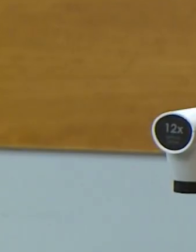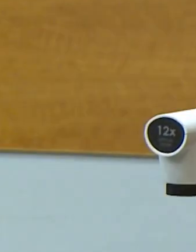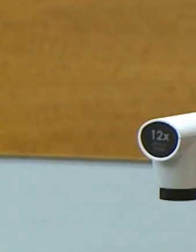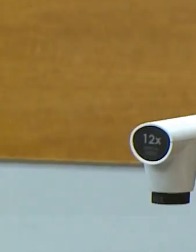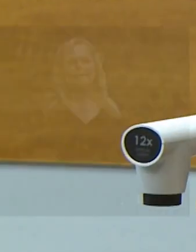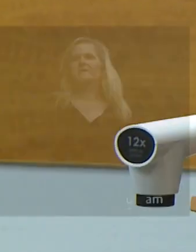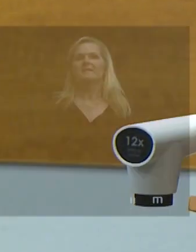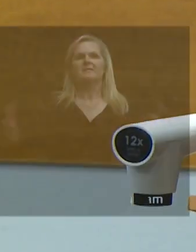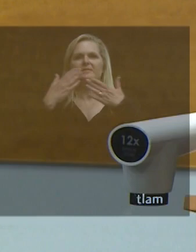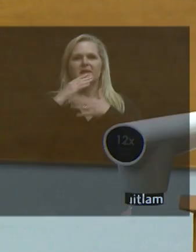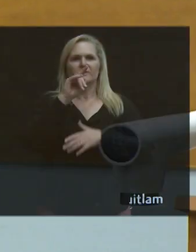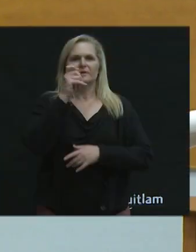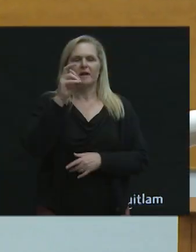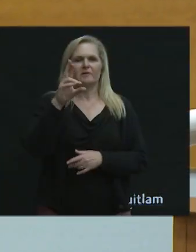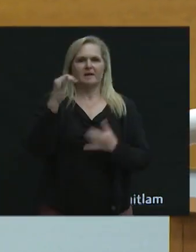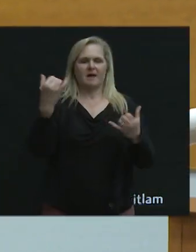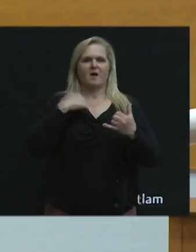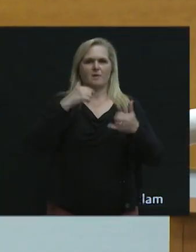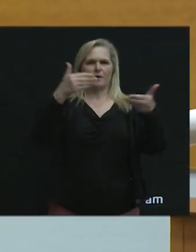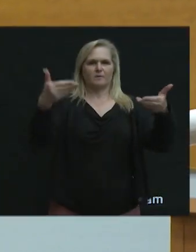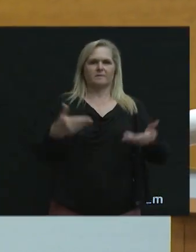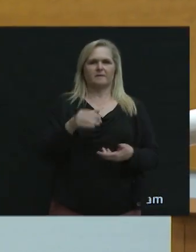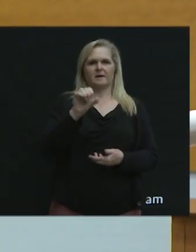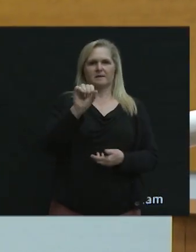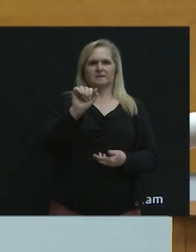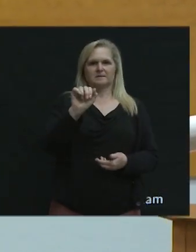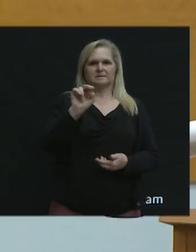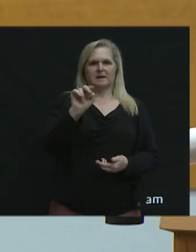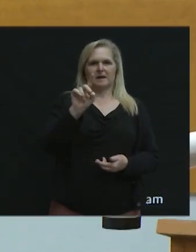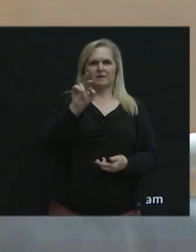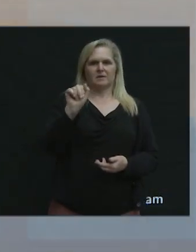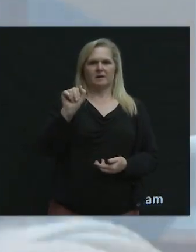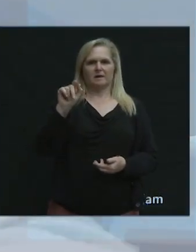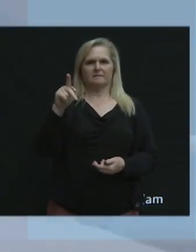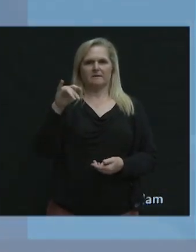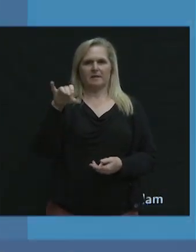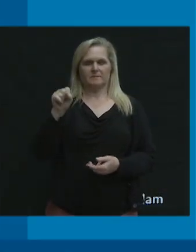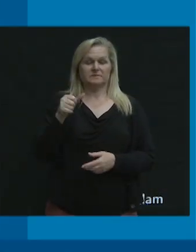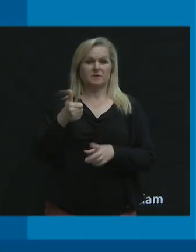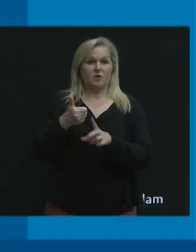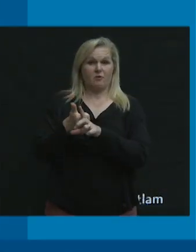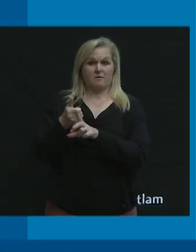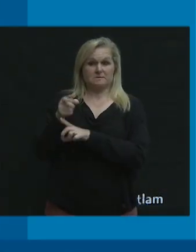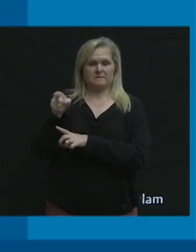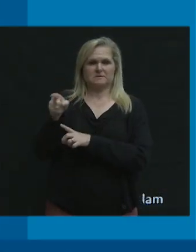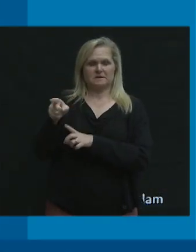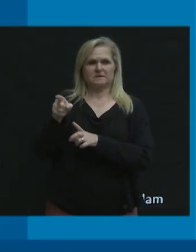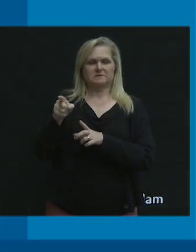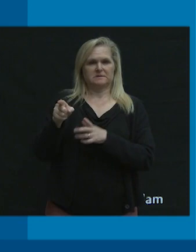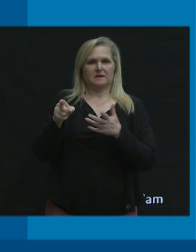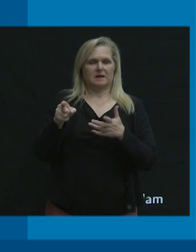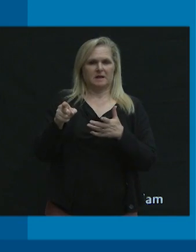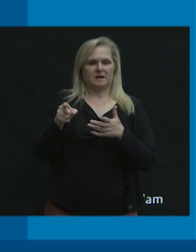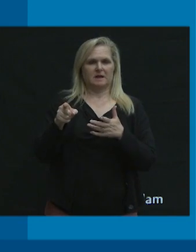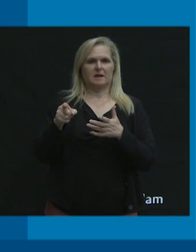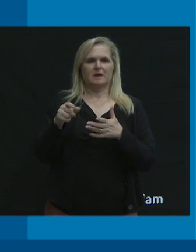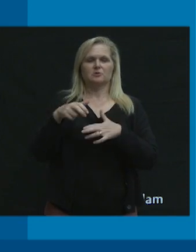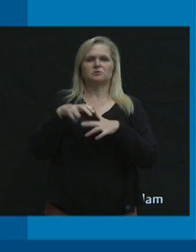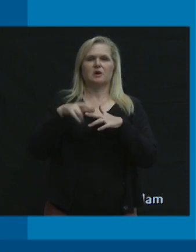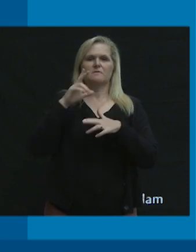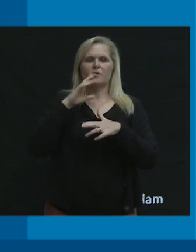Thank you, Tyler. And I'd like to invite up Sandra Phillips. Sandra is the shared mobility